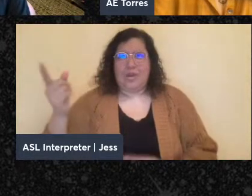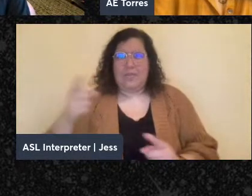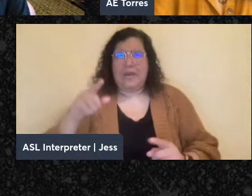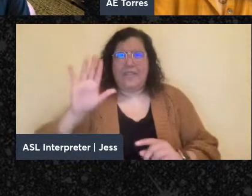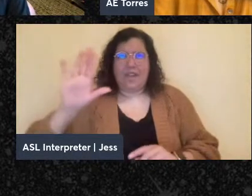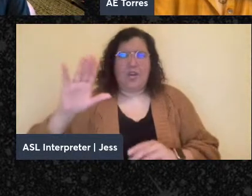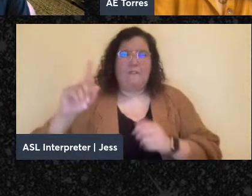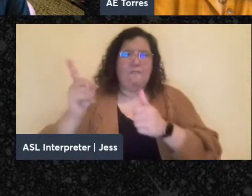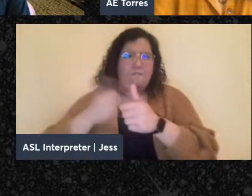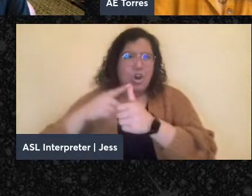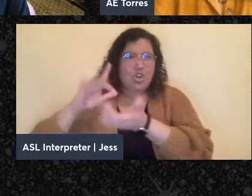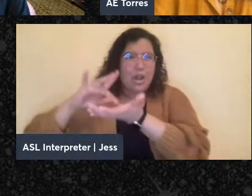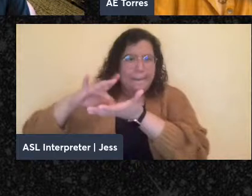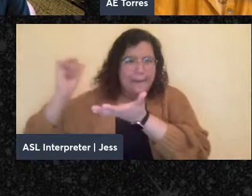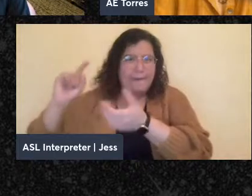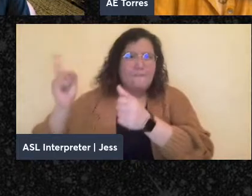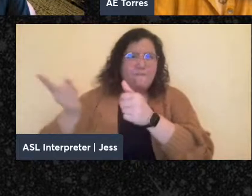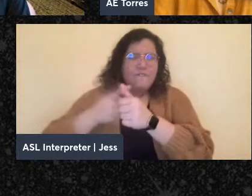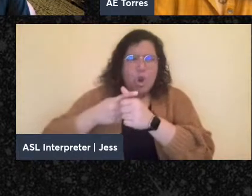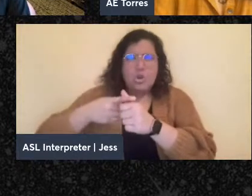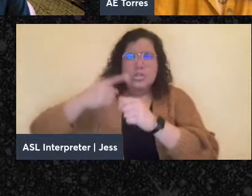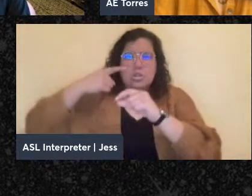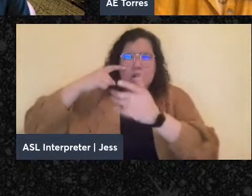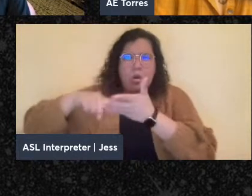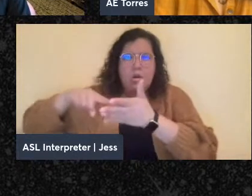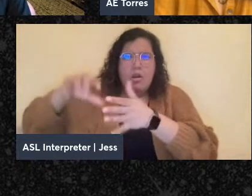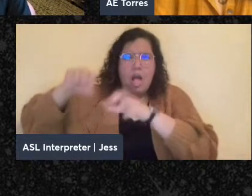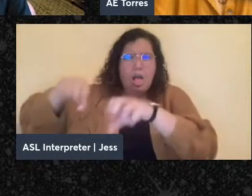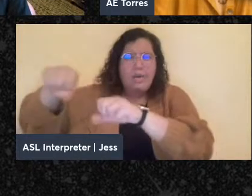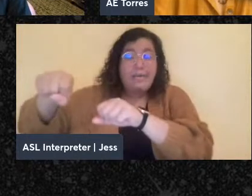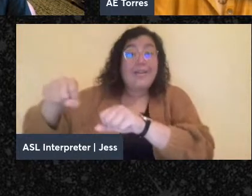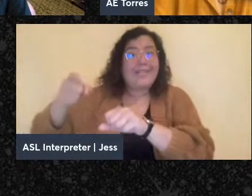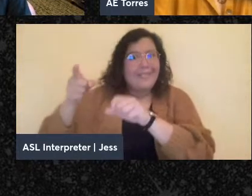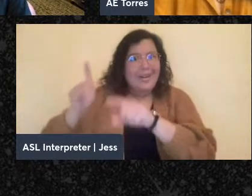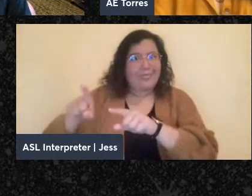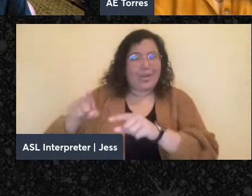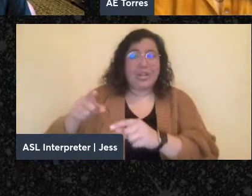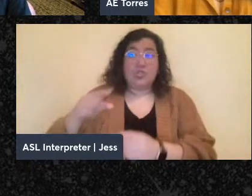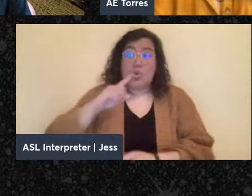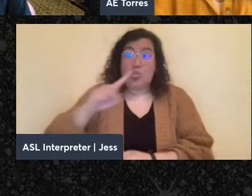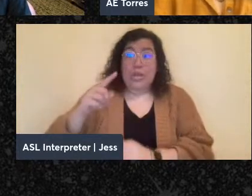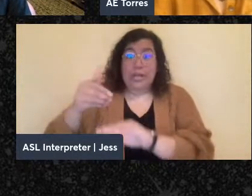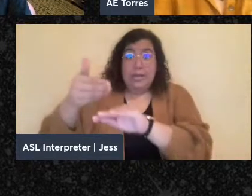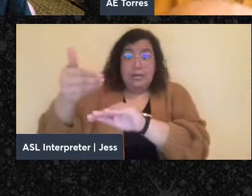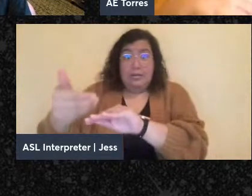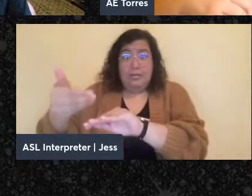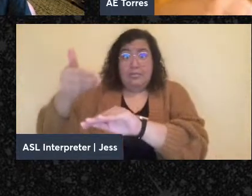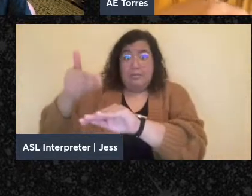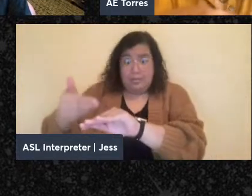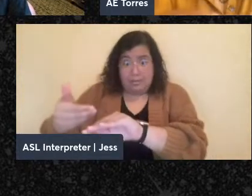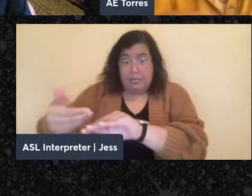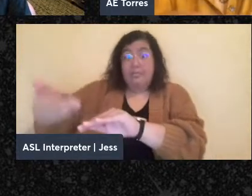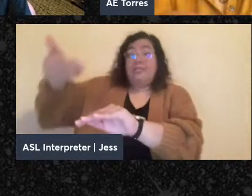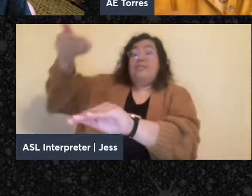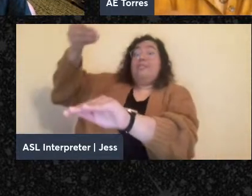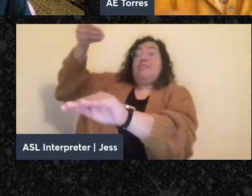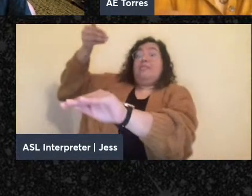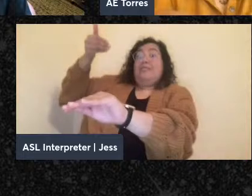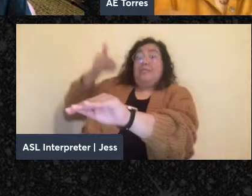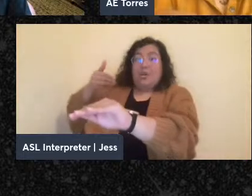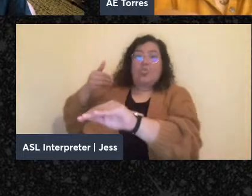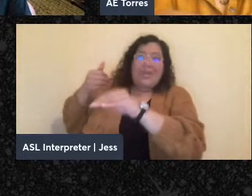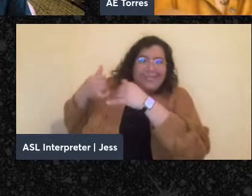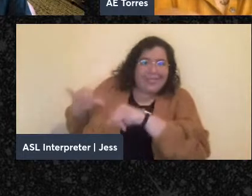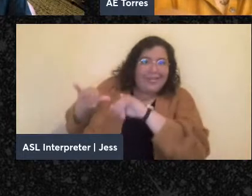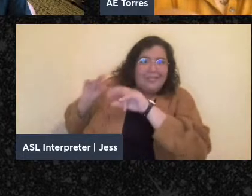are still with us. And so we can learn from the people who lived before that. And that's like one of the reasons that deep